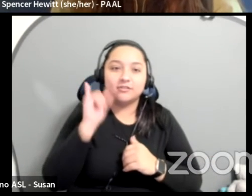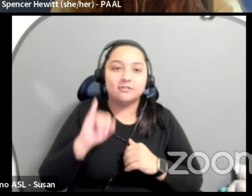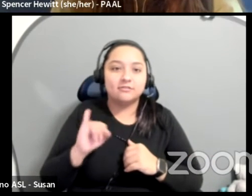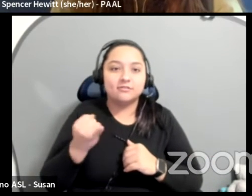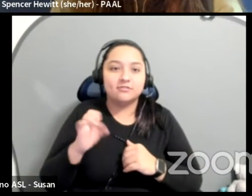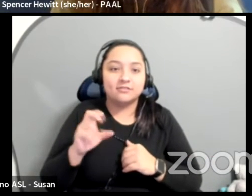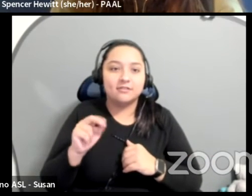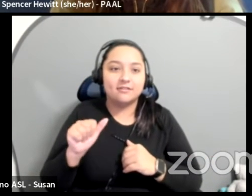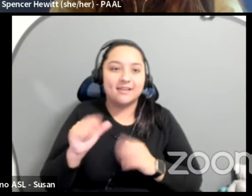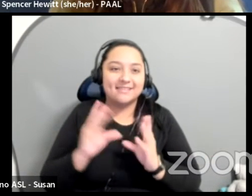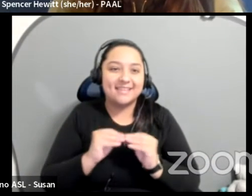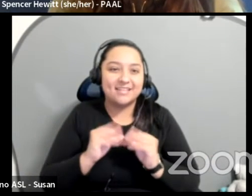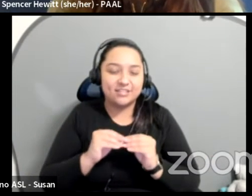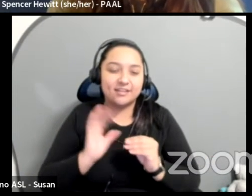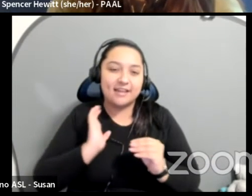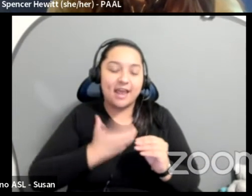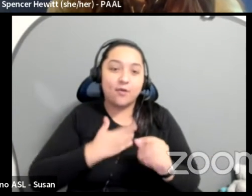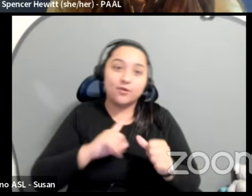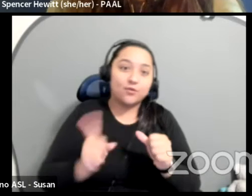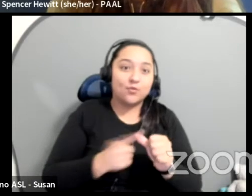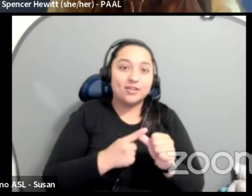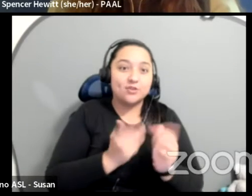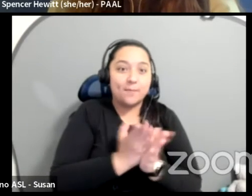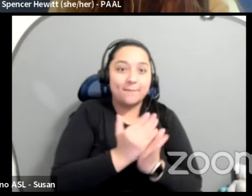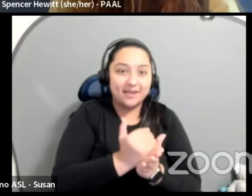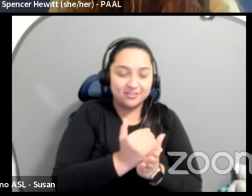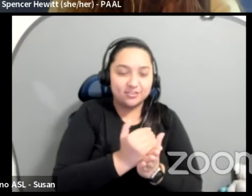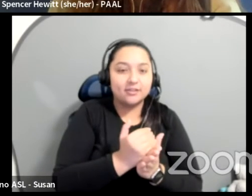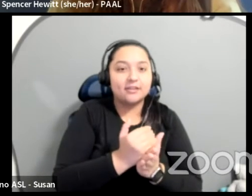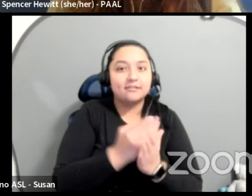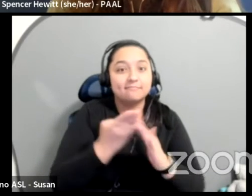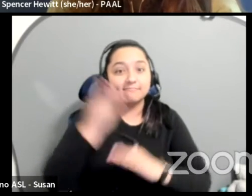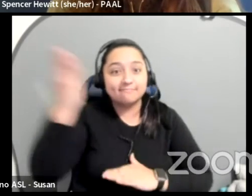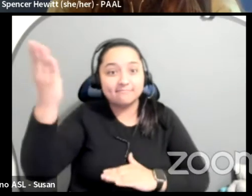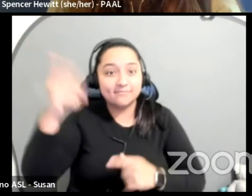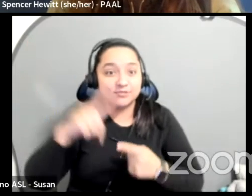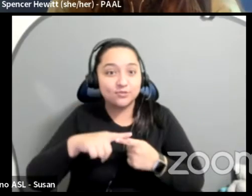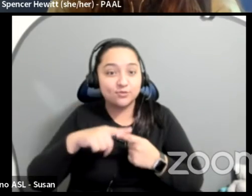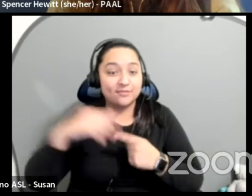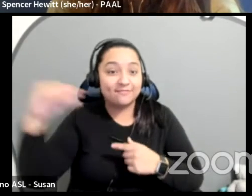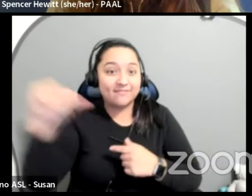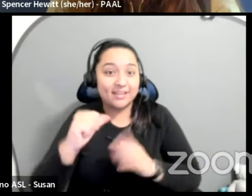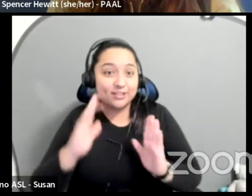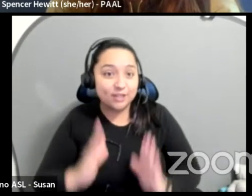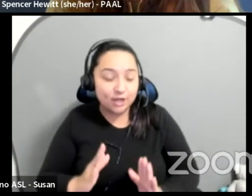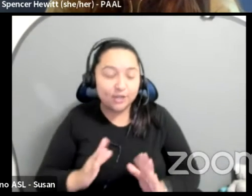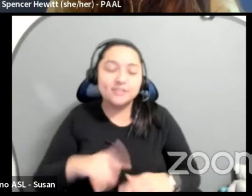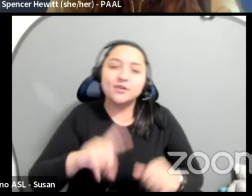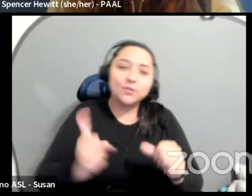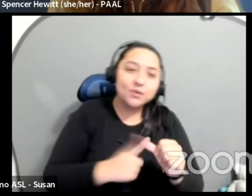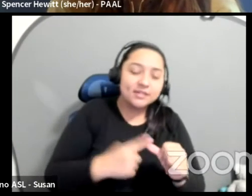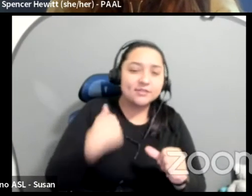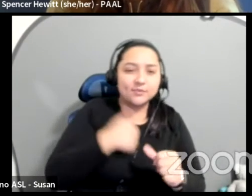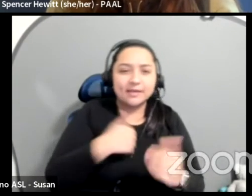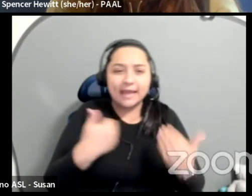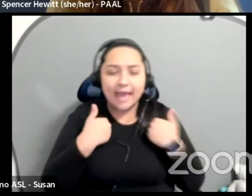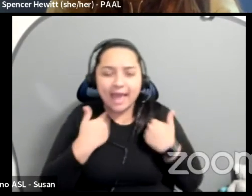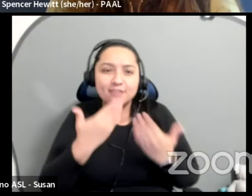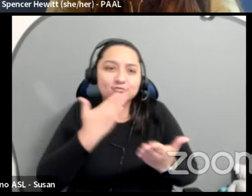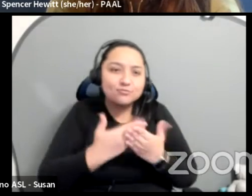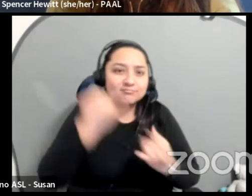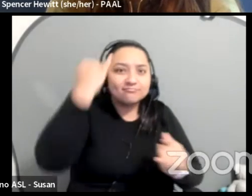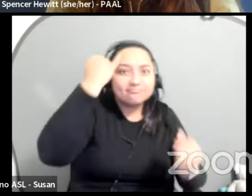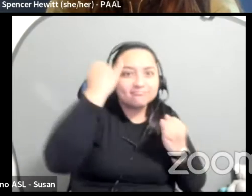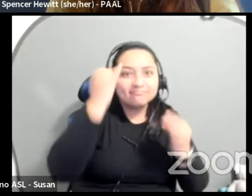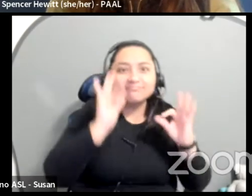budget that we had for RPI that we presented to the funders. Uh, and, you know, Rachel and had all these really exciting ideas, which were beautiful on paper, but it just like,